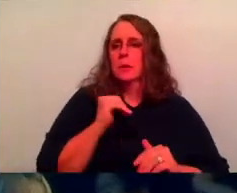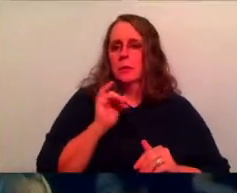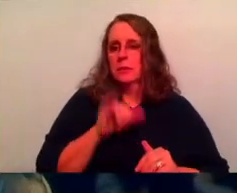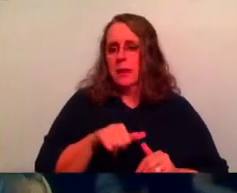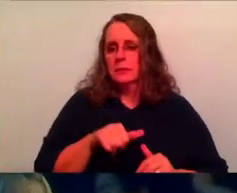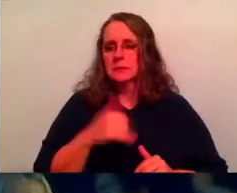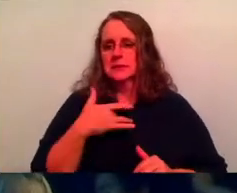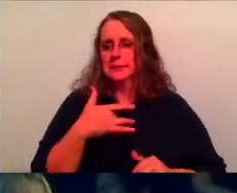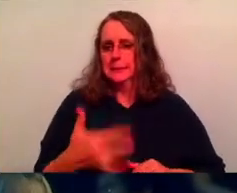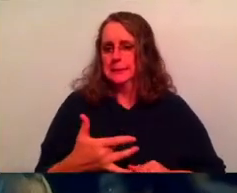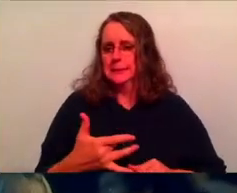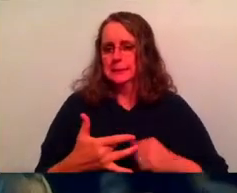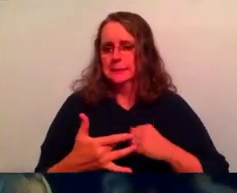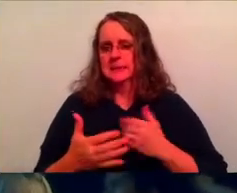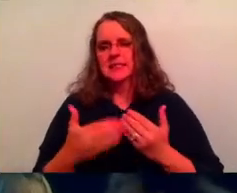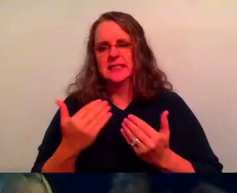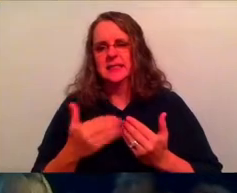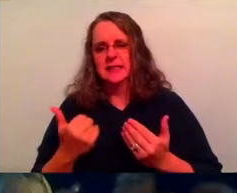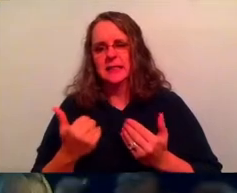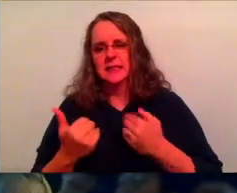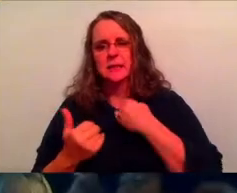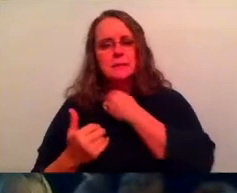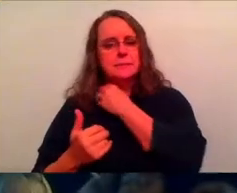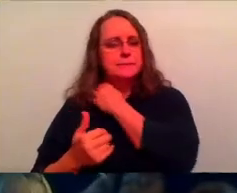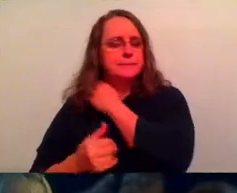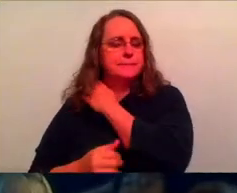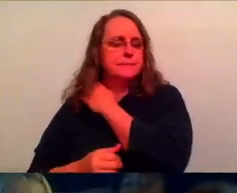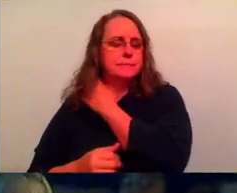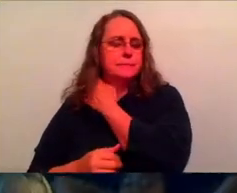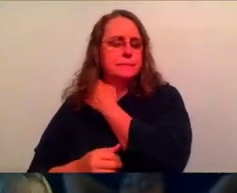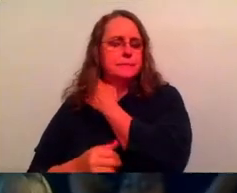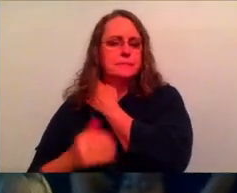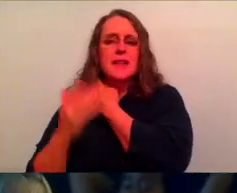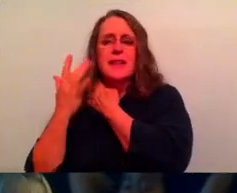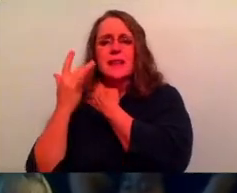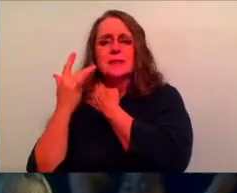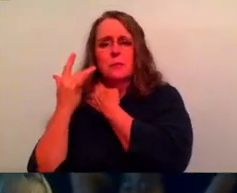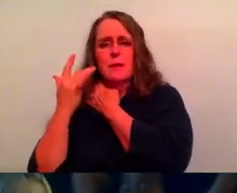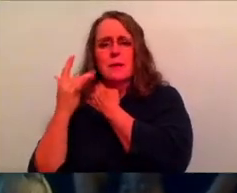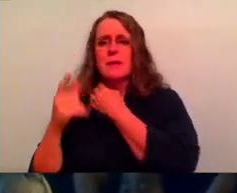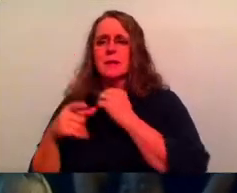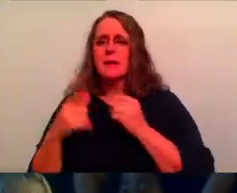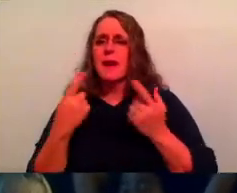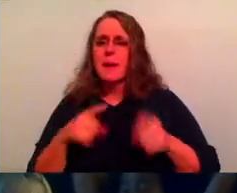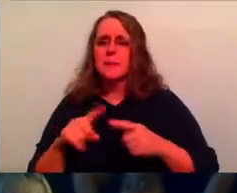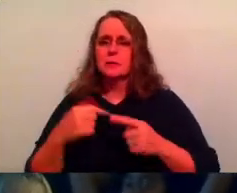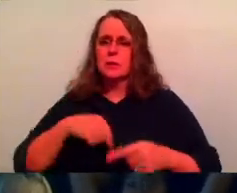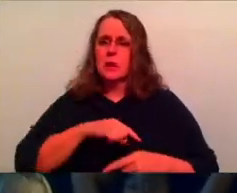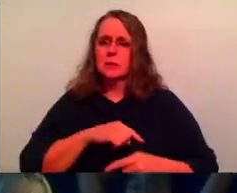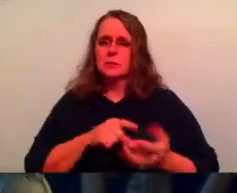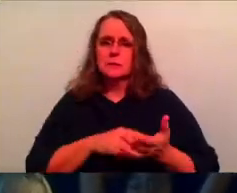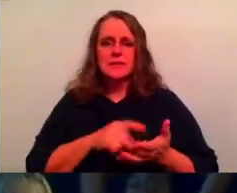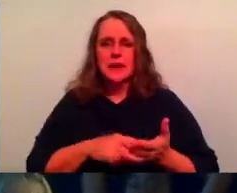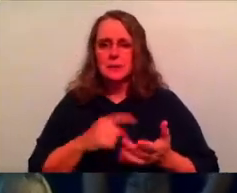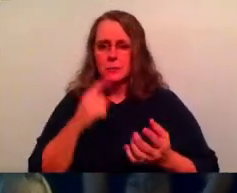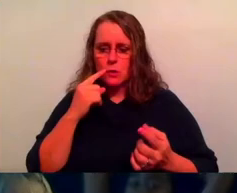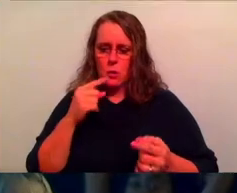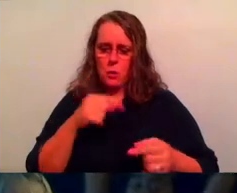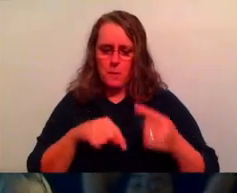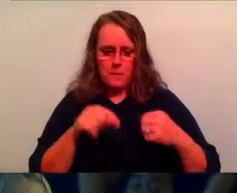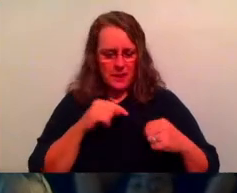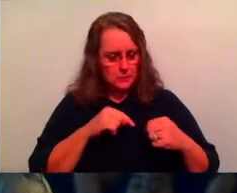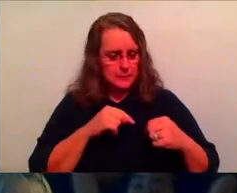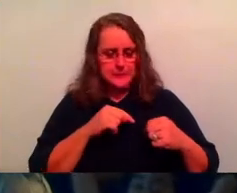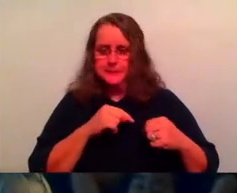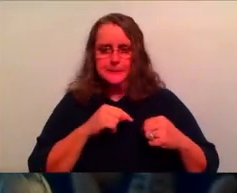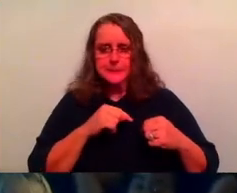it's an easy thing clinging to fall back into. That's why I think we, we still have to find ourselves just in that loop, falling backwards and going, well, I wanted this,